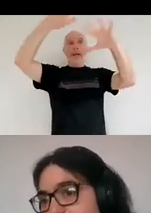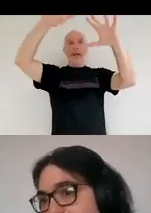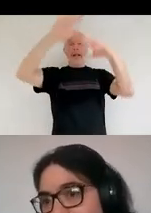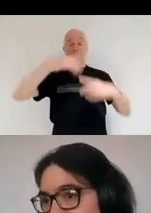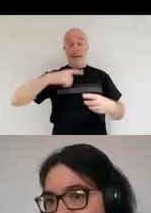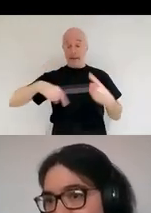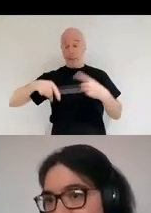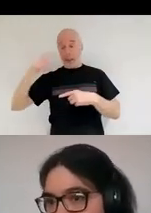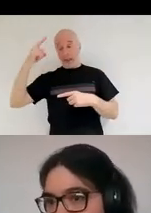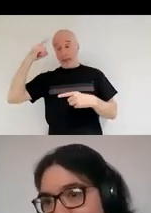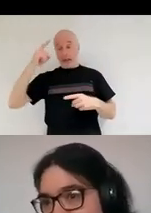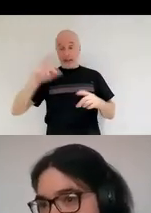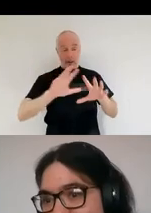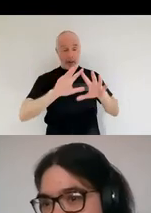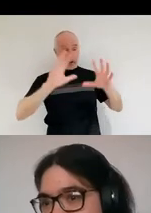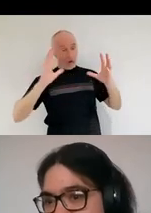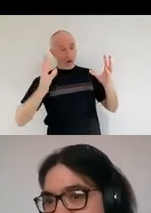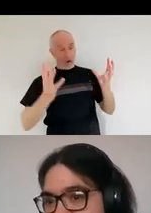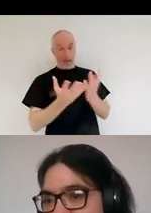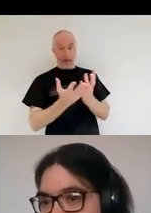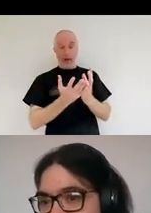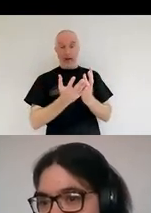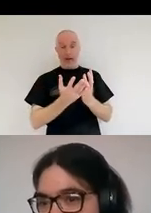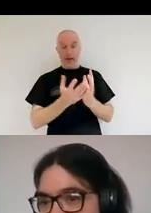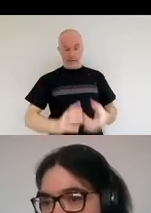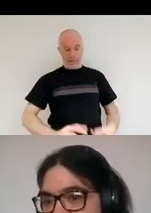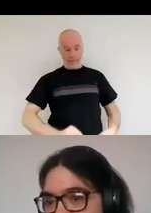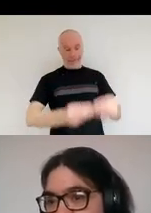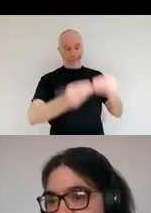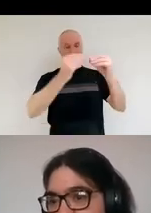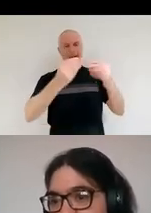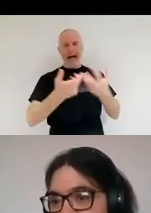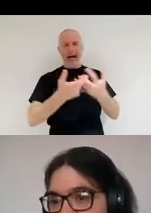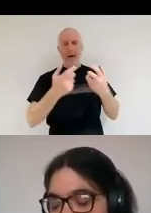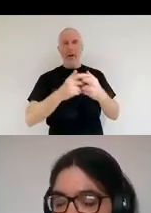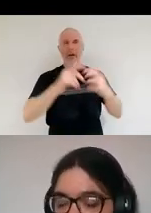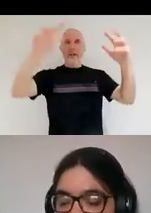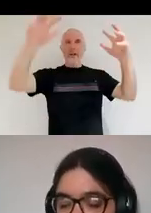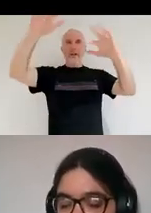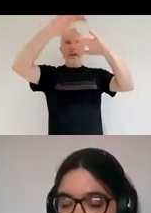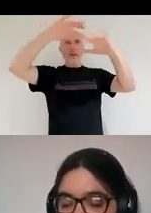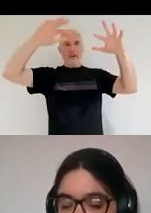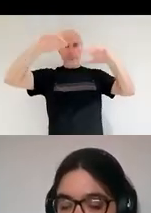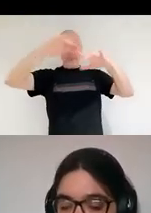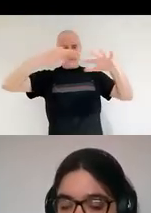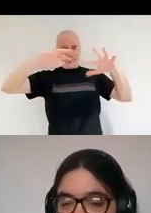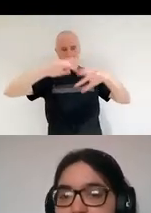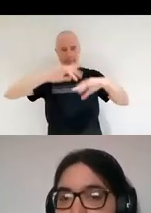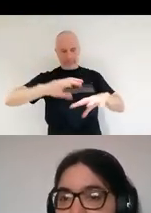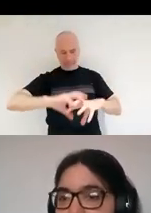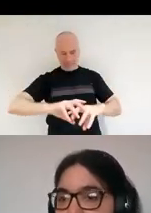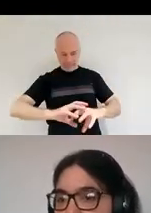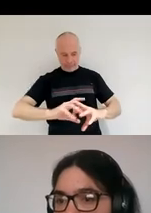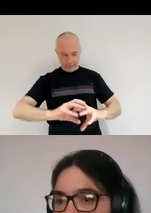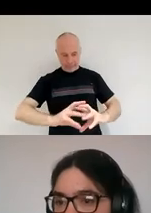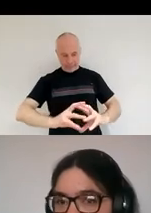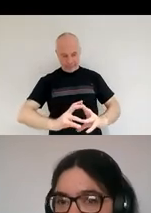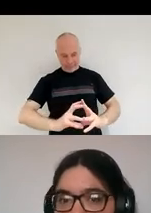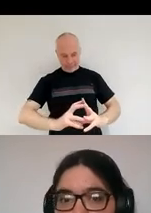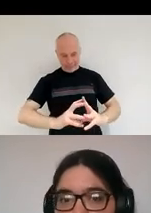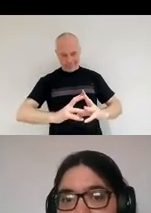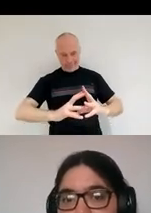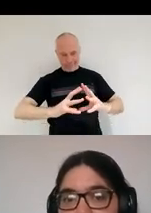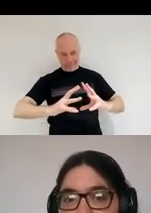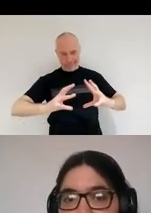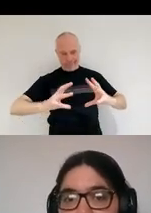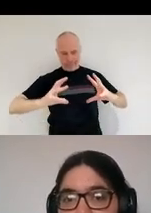basically getting a huge amount of dust and kind of mushing it together so that dust can basically stick to each other,